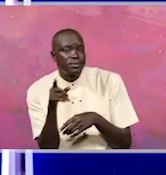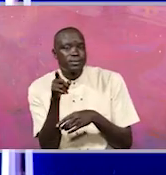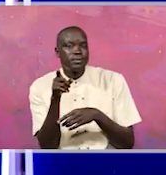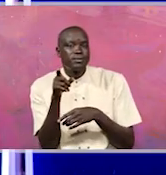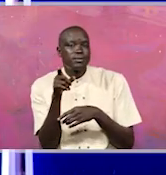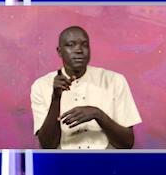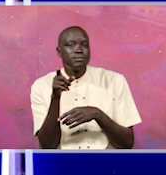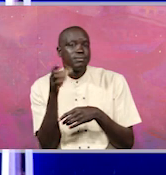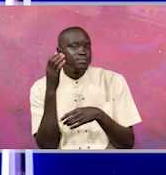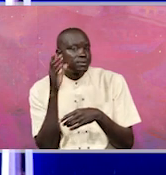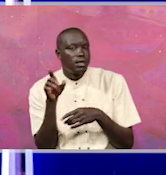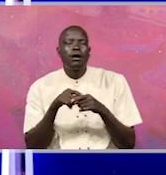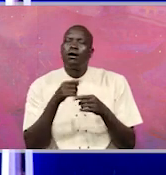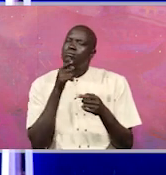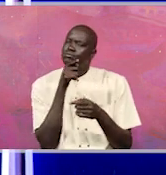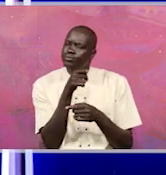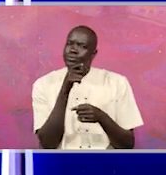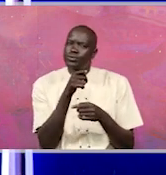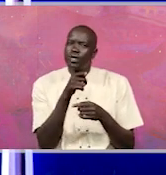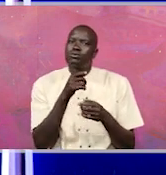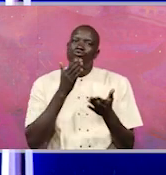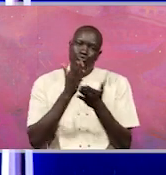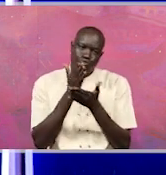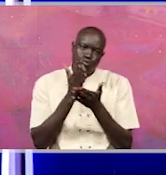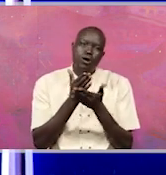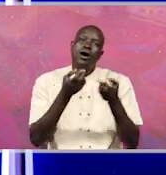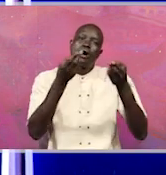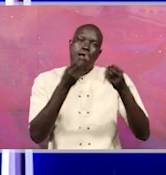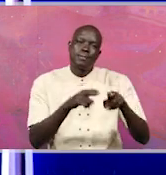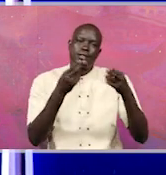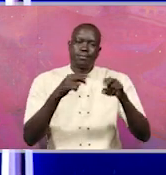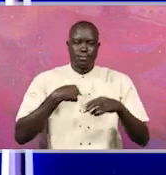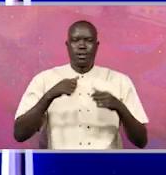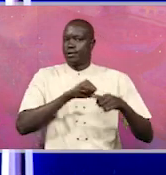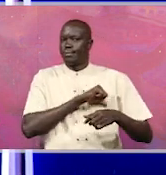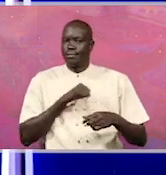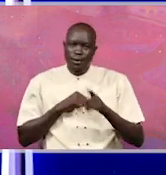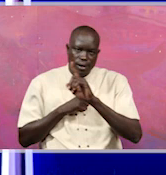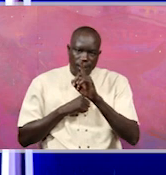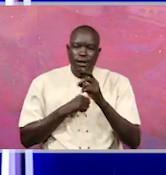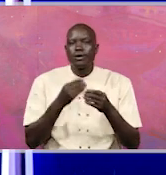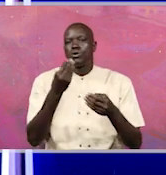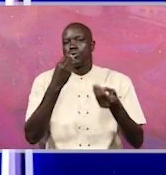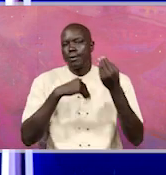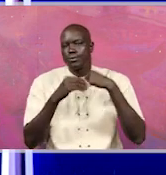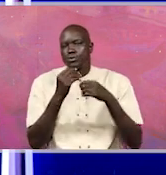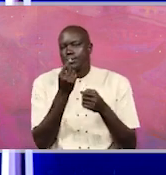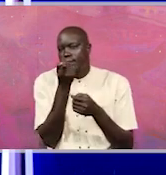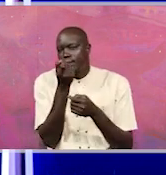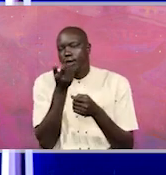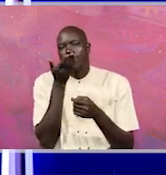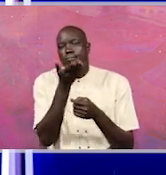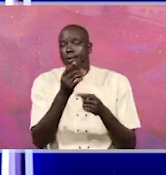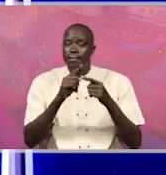things to go through? That is a fact. We cannot deny that we have some form of corruption, but that